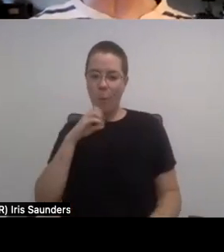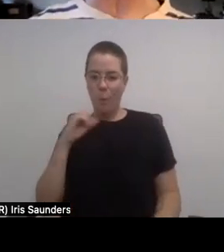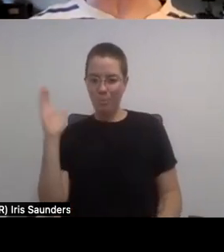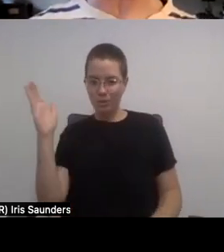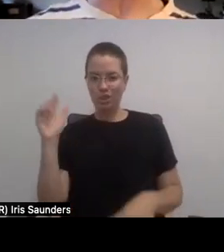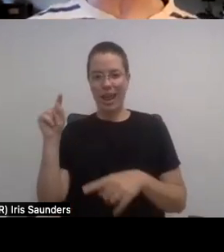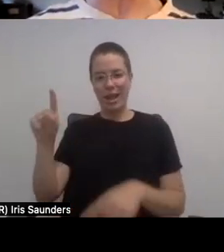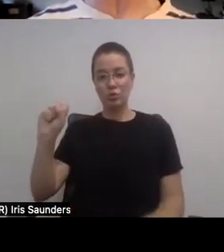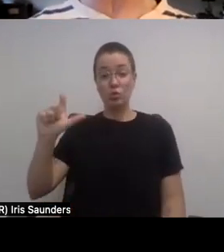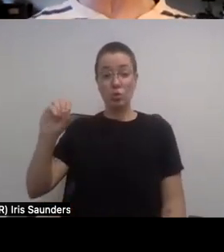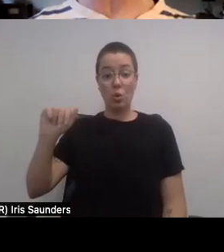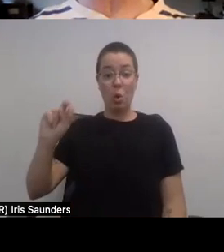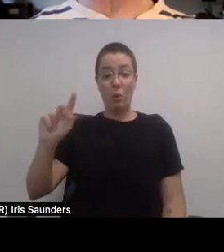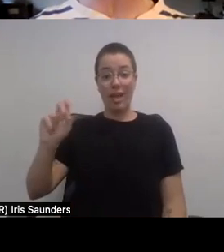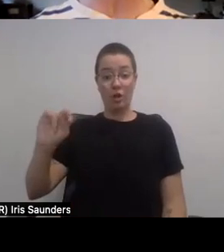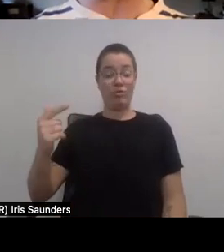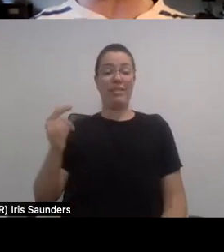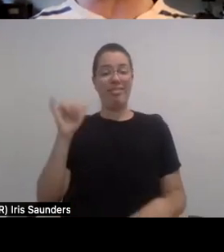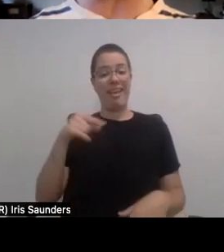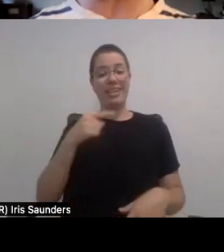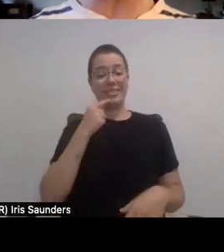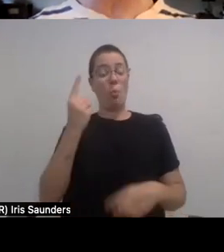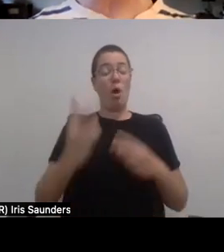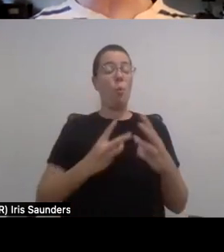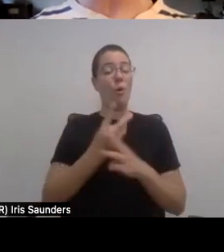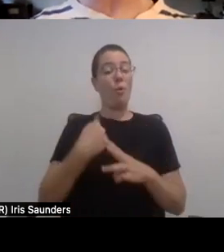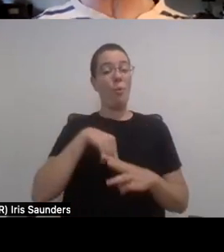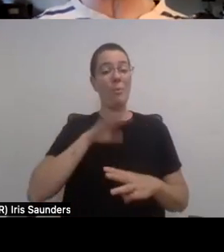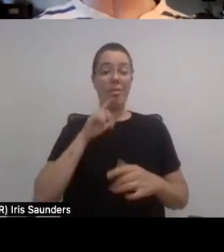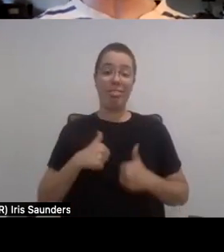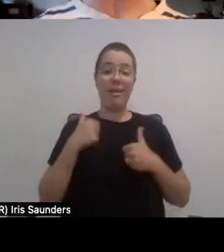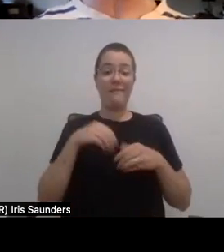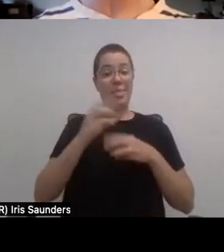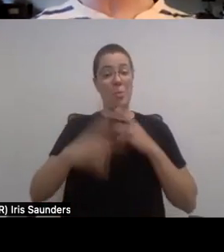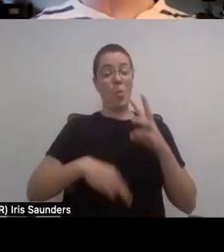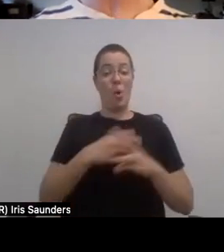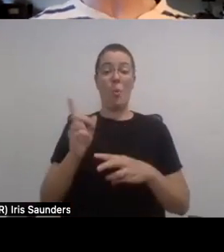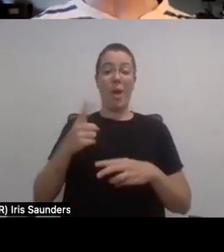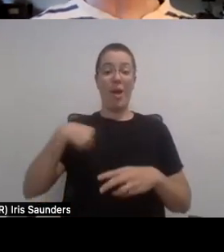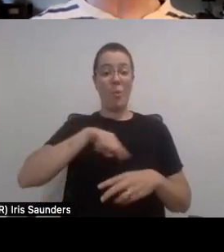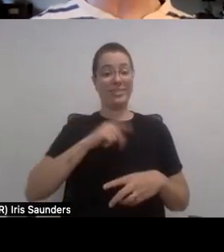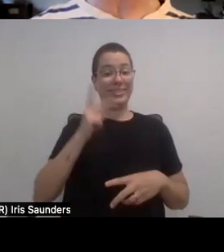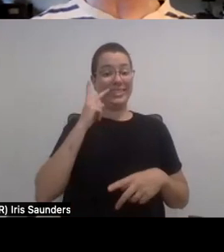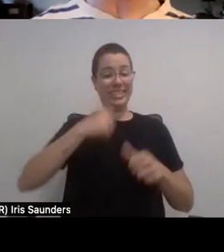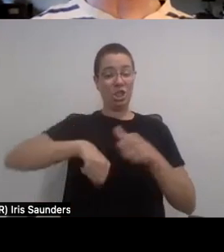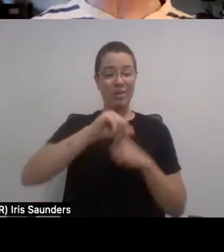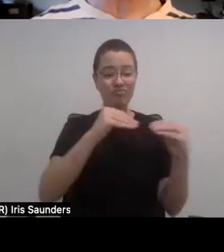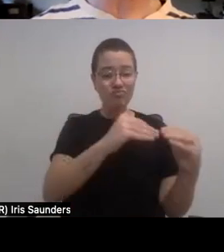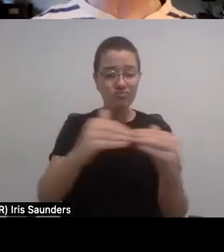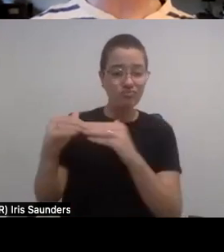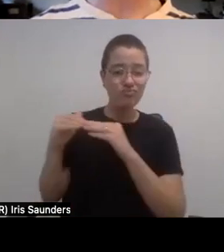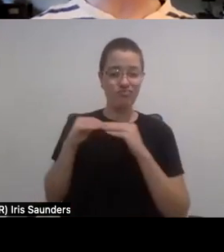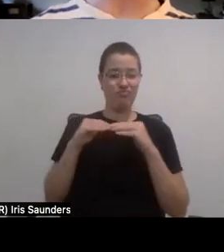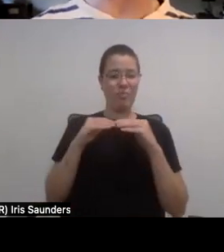day we will live in a world where we view and consider each other equitably for the human beings we are, beyond the human bodies